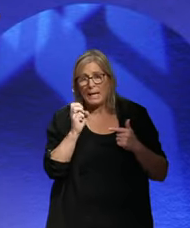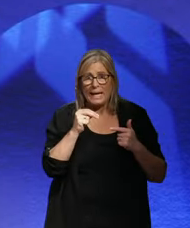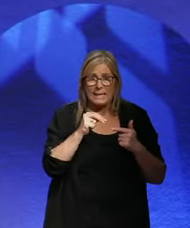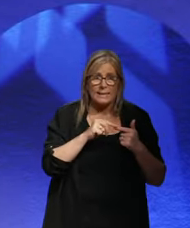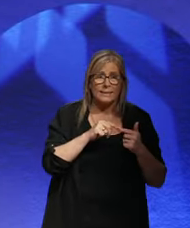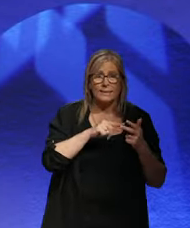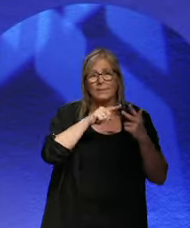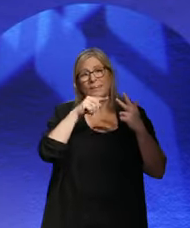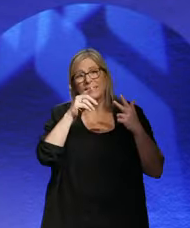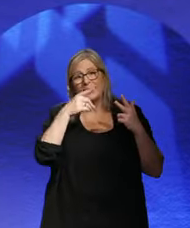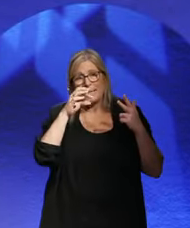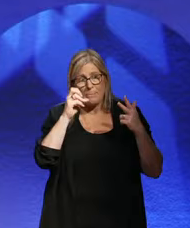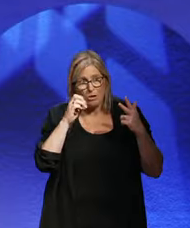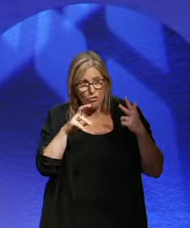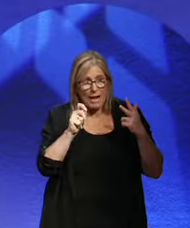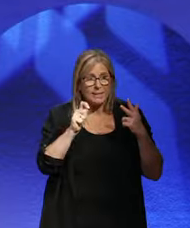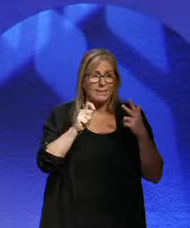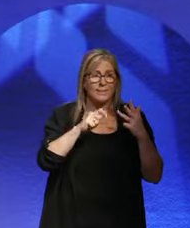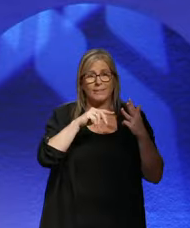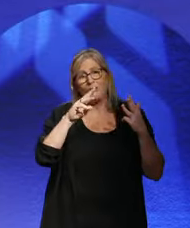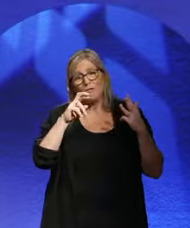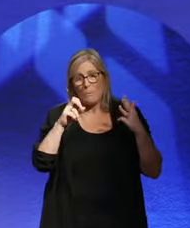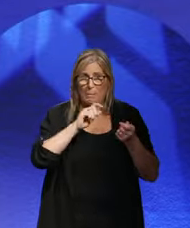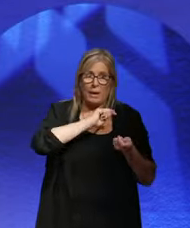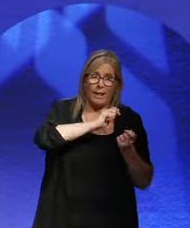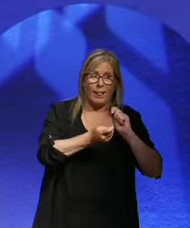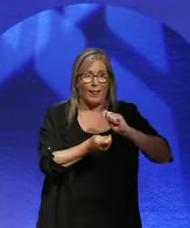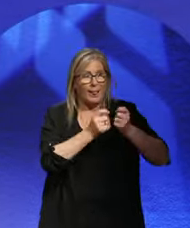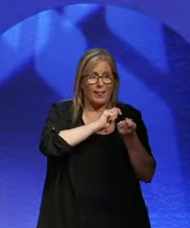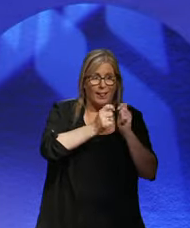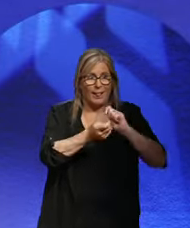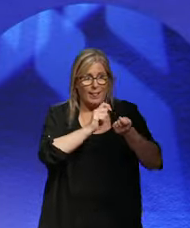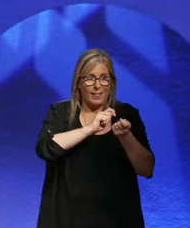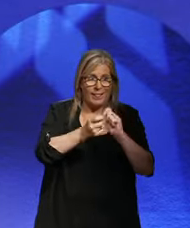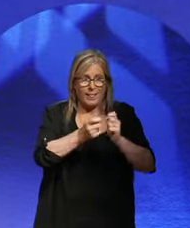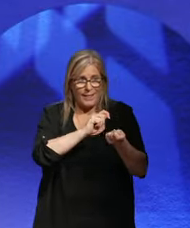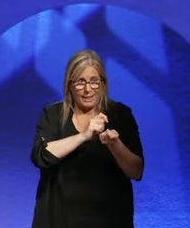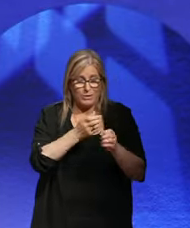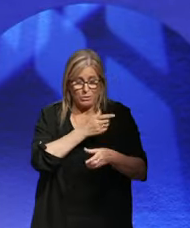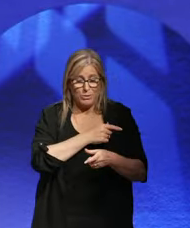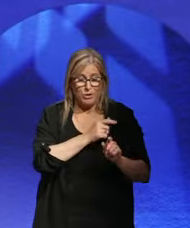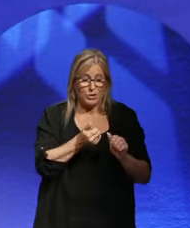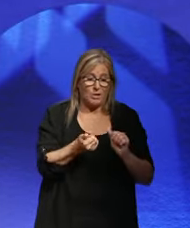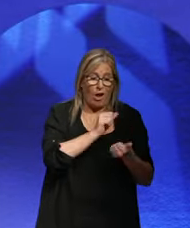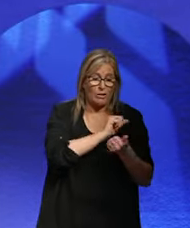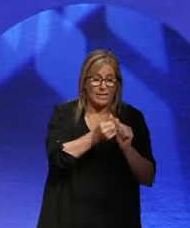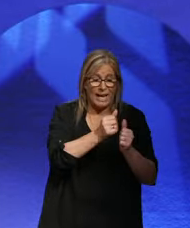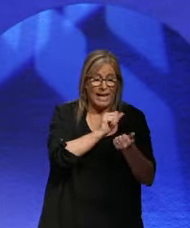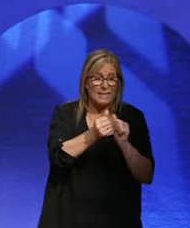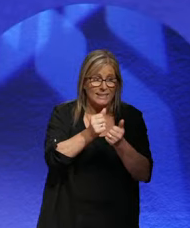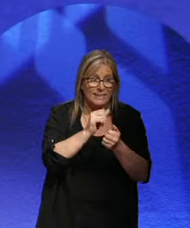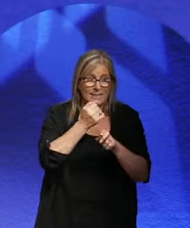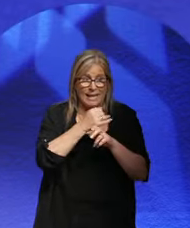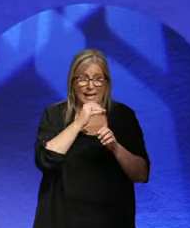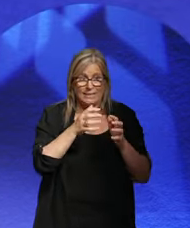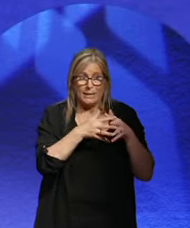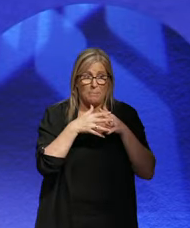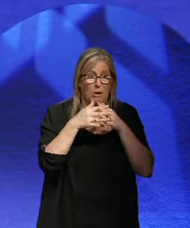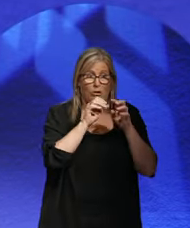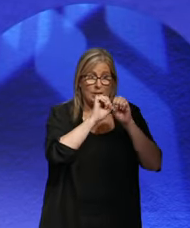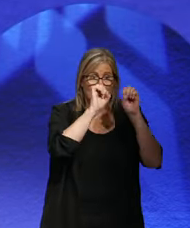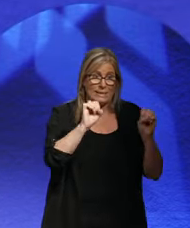followed by a Republican, followed by a Democrat, followed by a Republican. So they alternate very well in the American system.